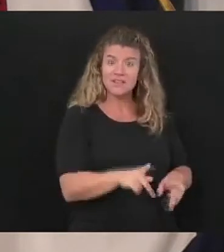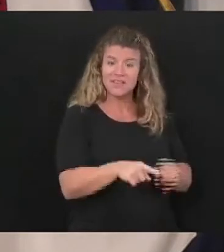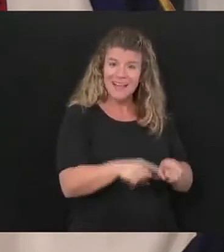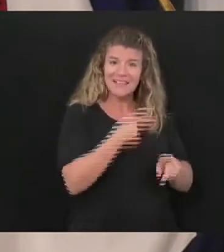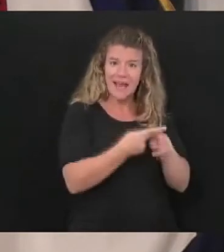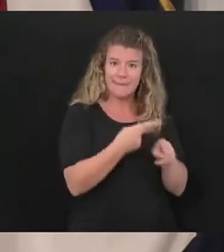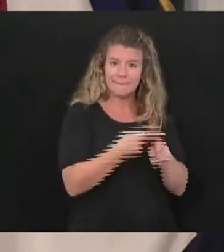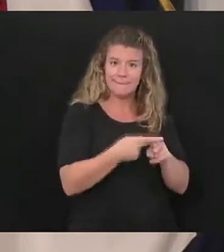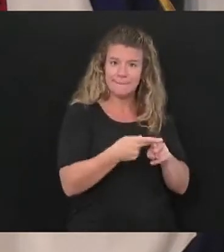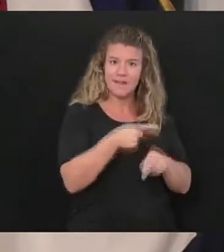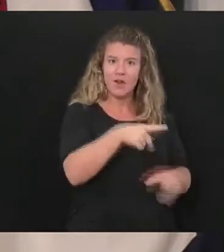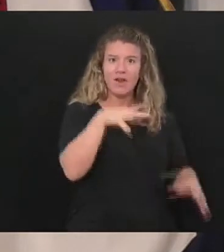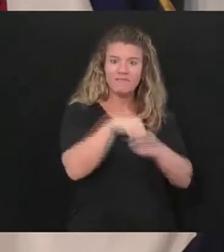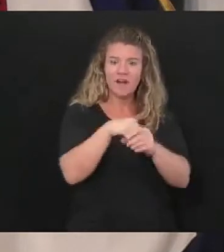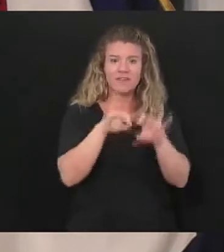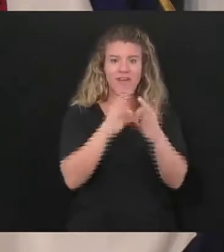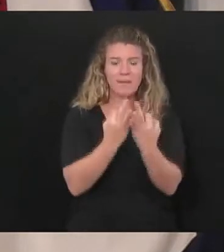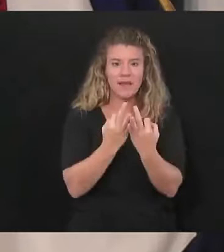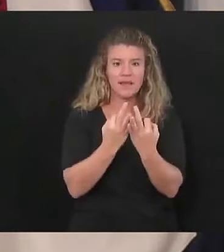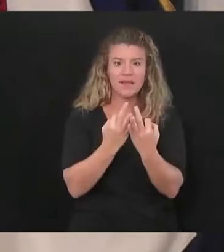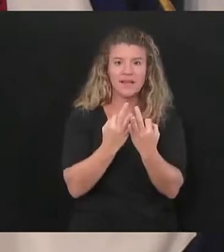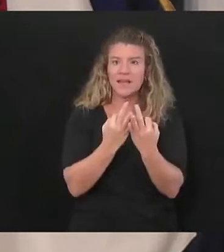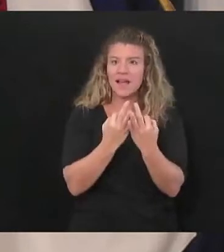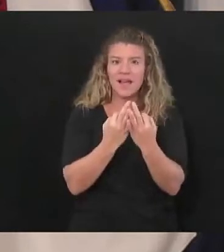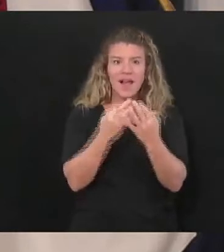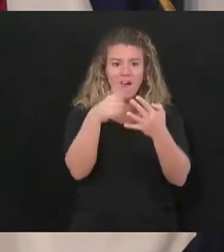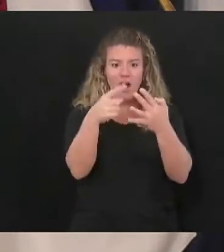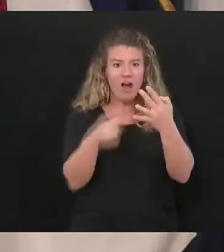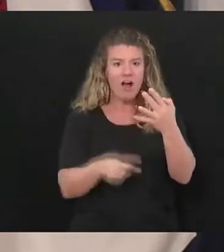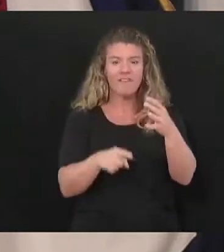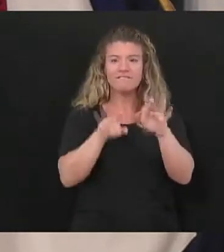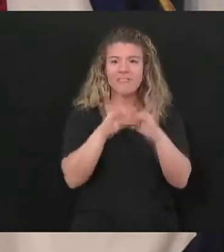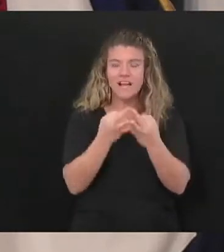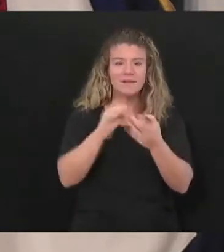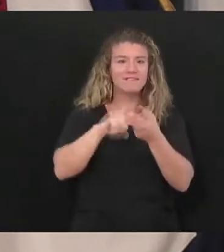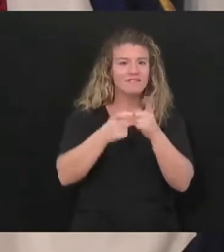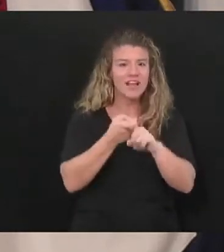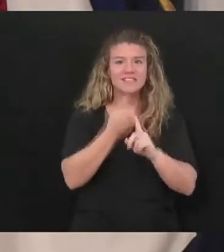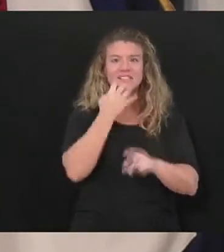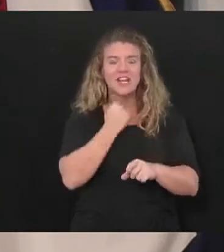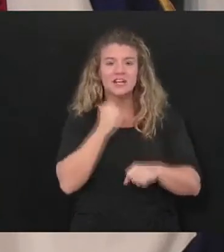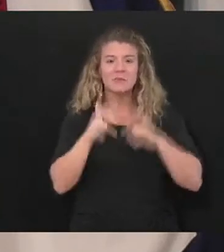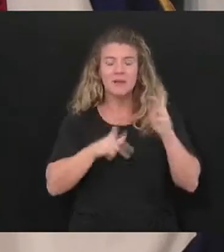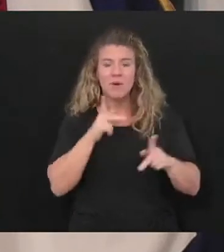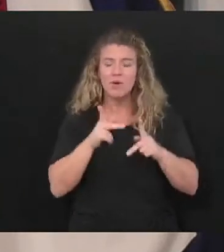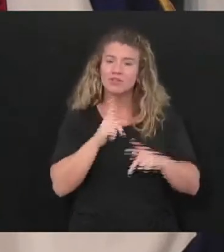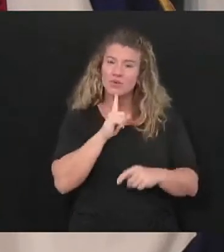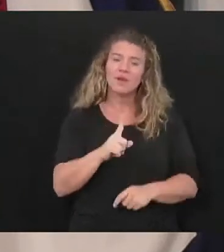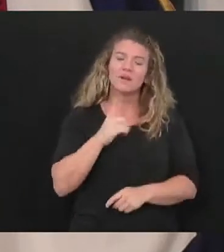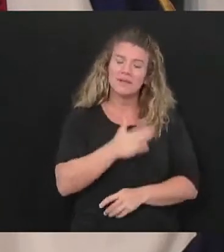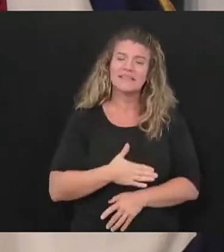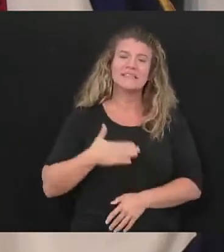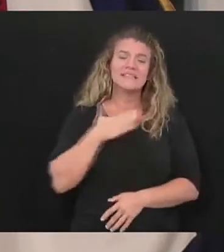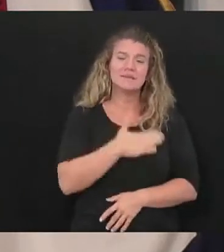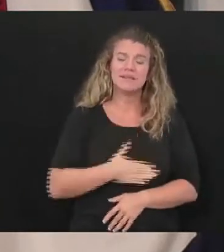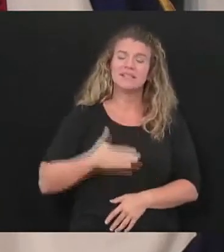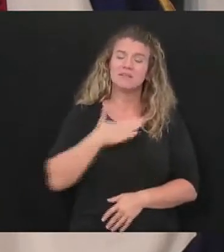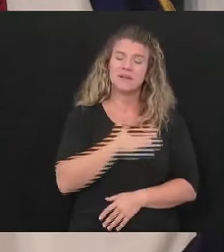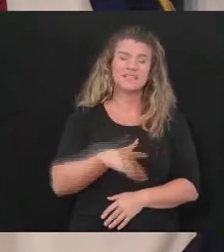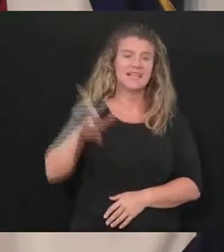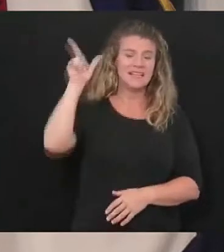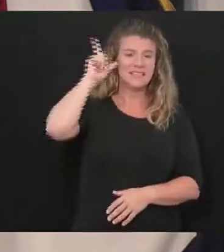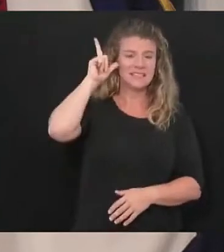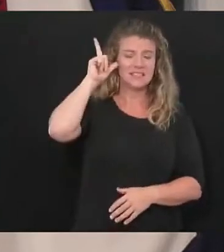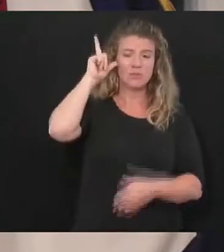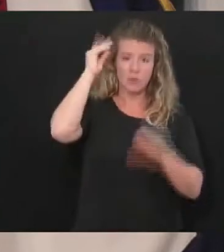it's a family. And it's all kinds of friends and loved ones. So please, please, please listen to what